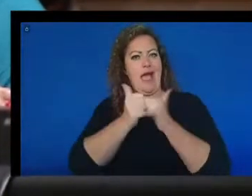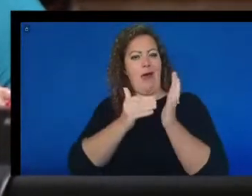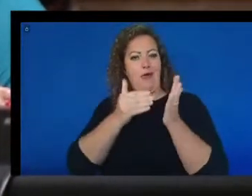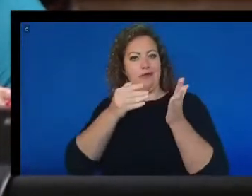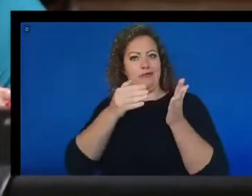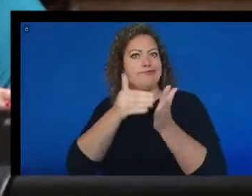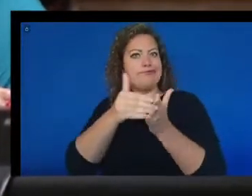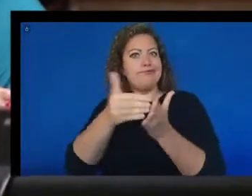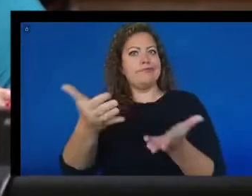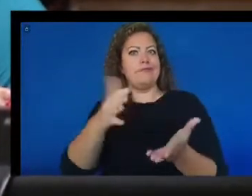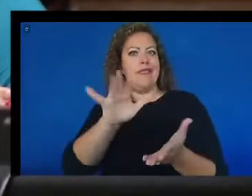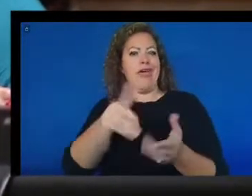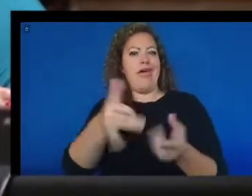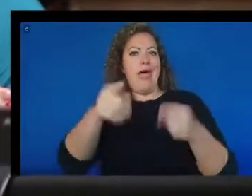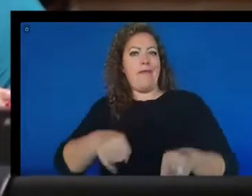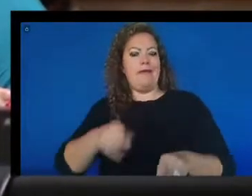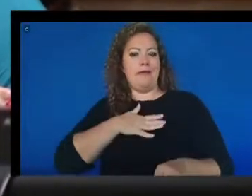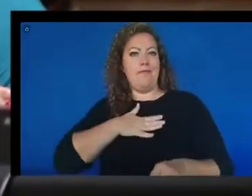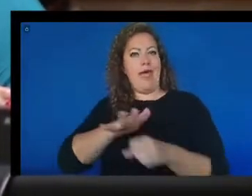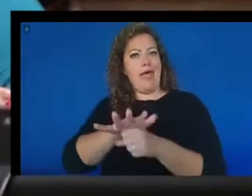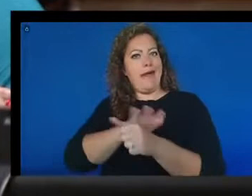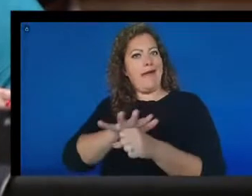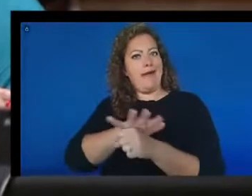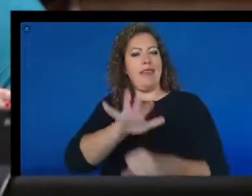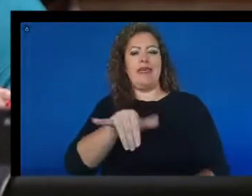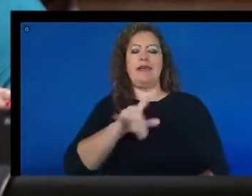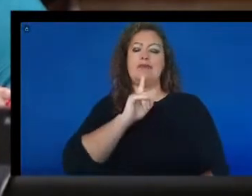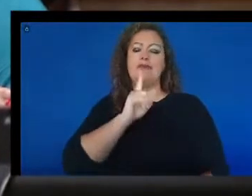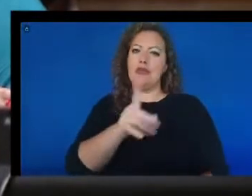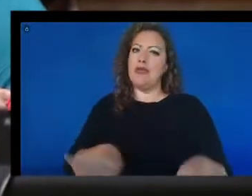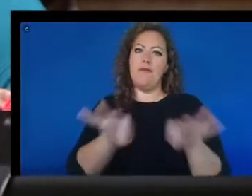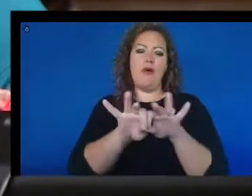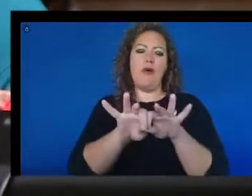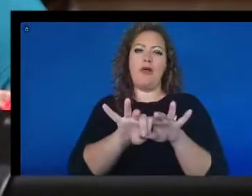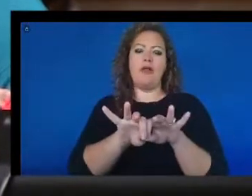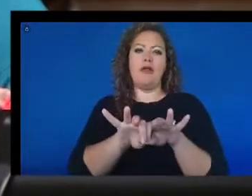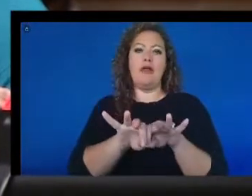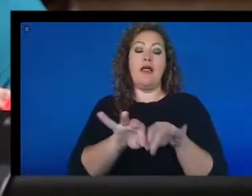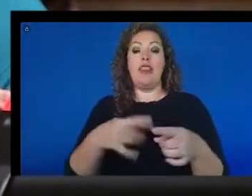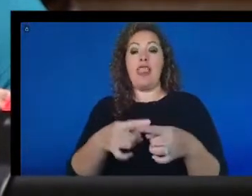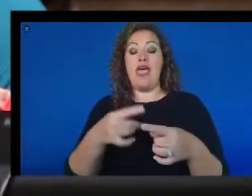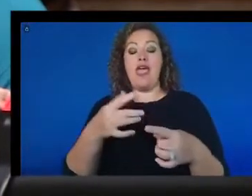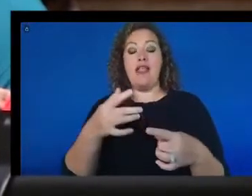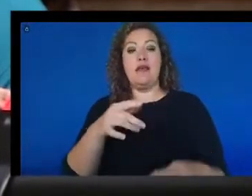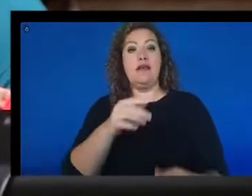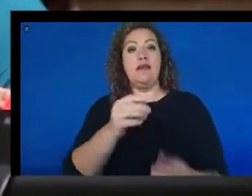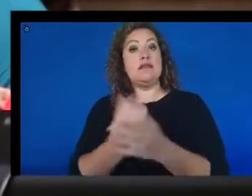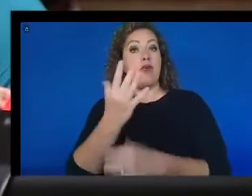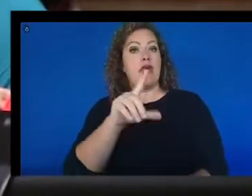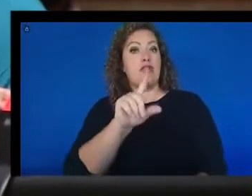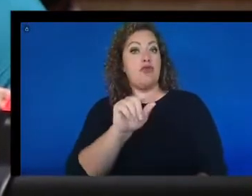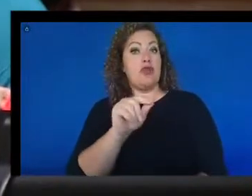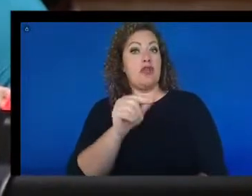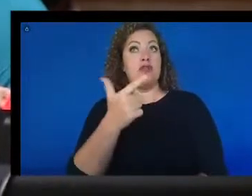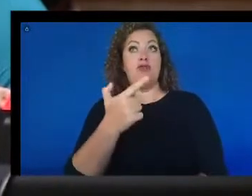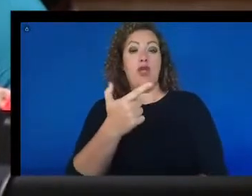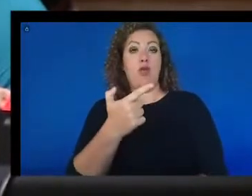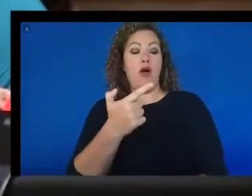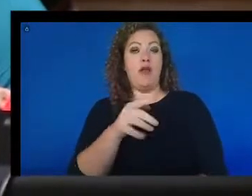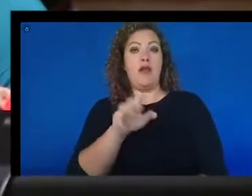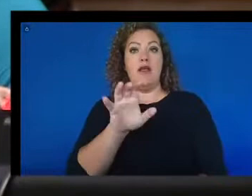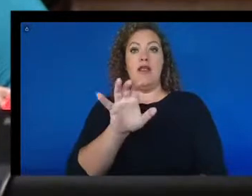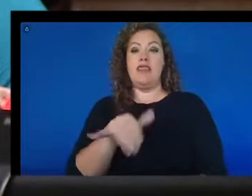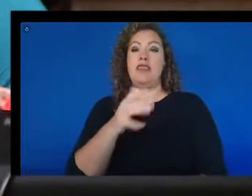incredibly important. You know, going down then to the spring of 21, it was wonderful